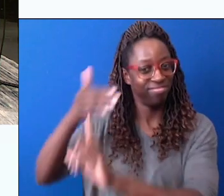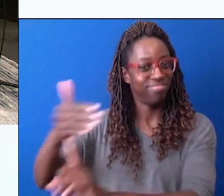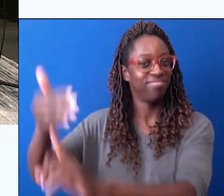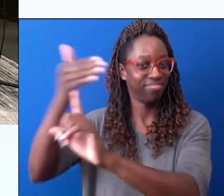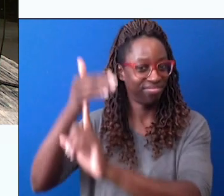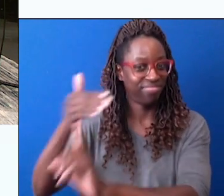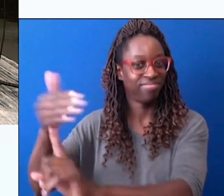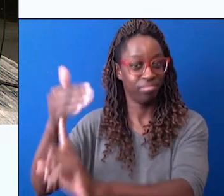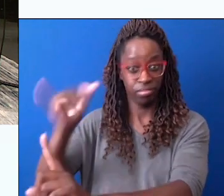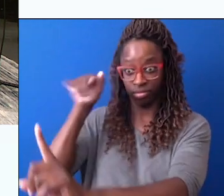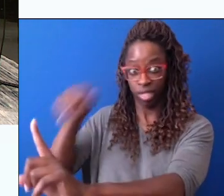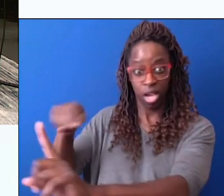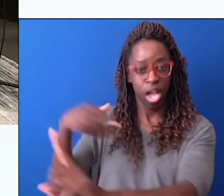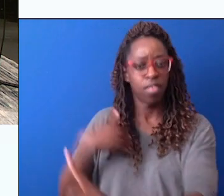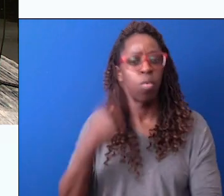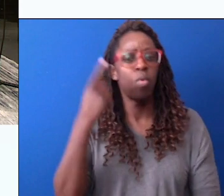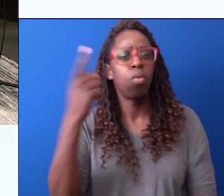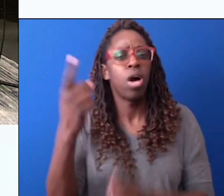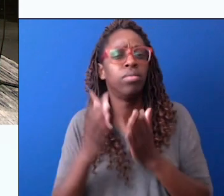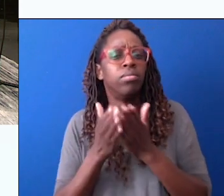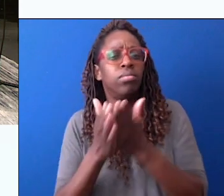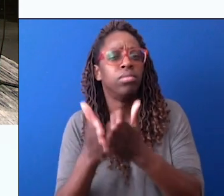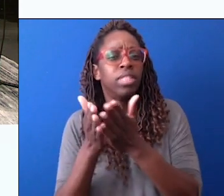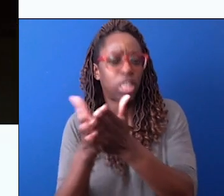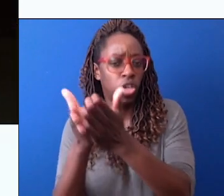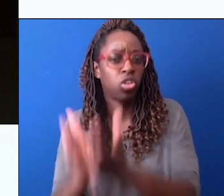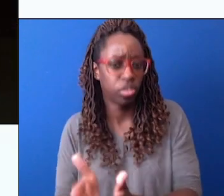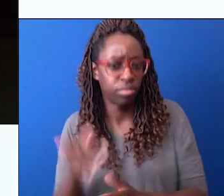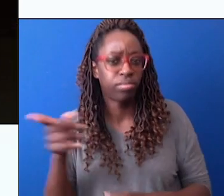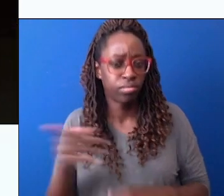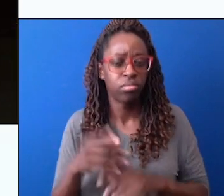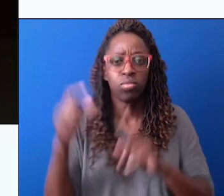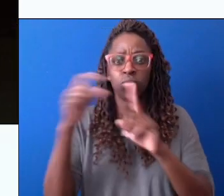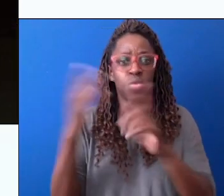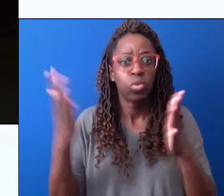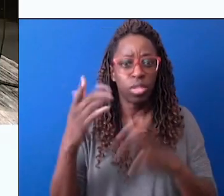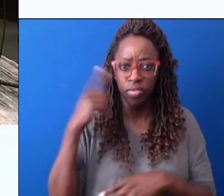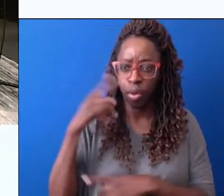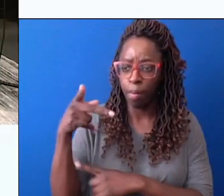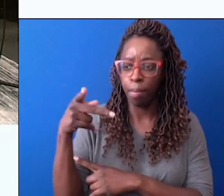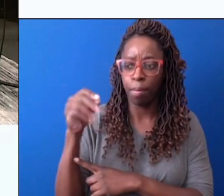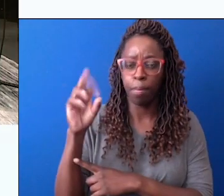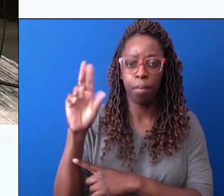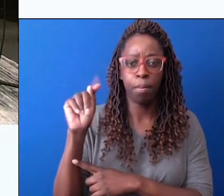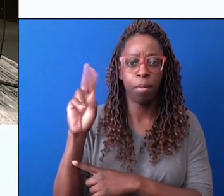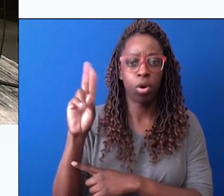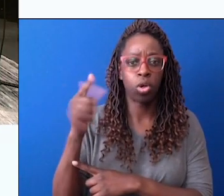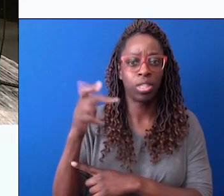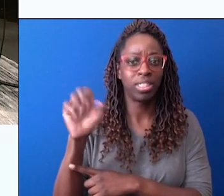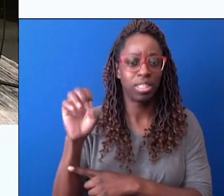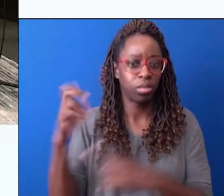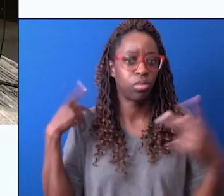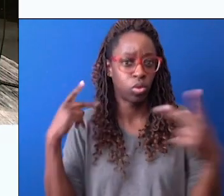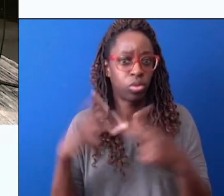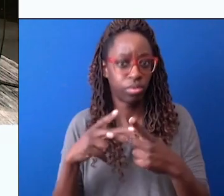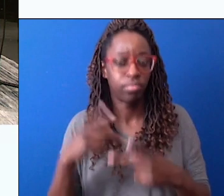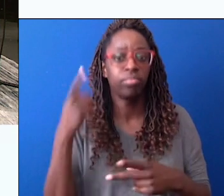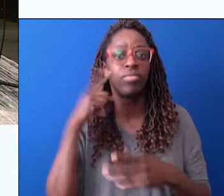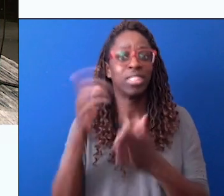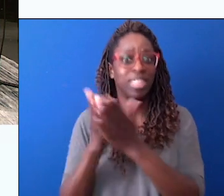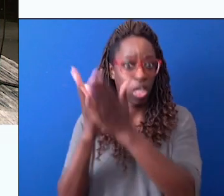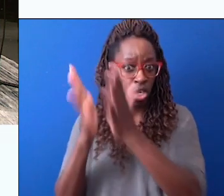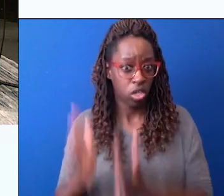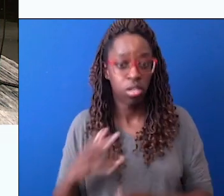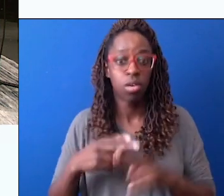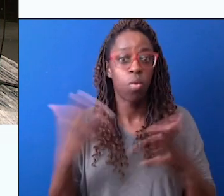And there was one sailor in that boat. How do you say sailor in Portuguese? Marinheiro. Marinheiro. And how do you say